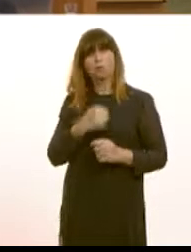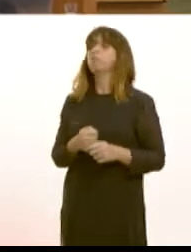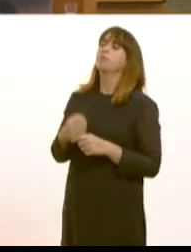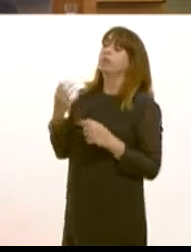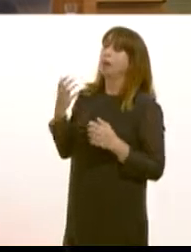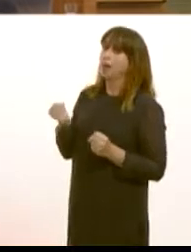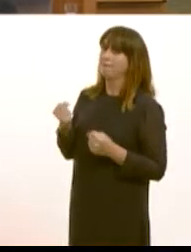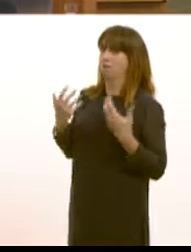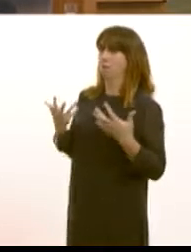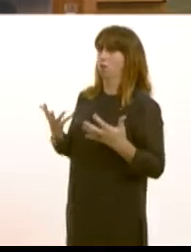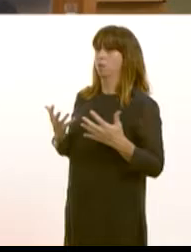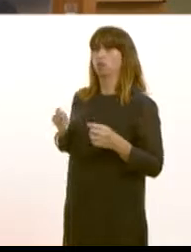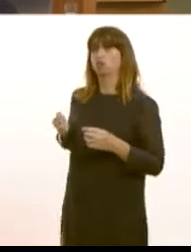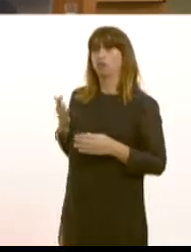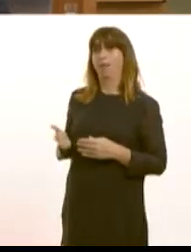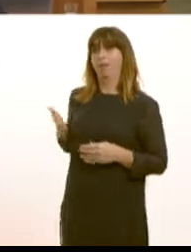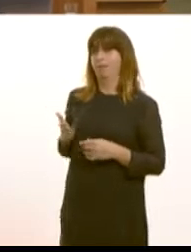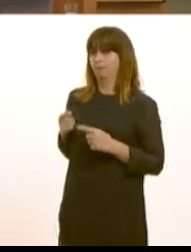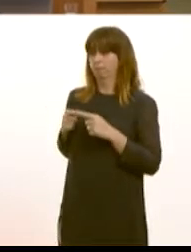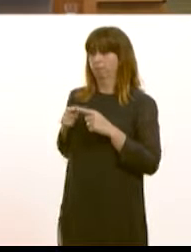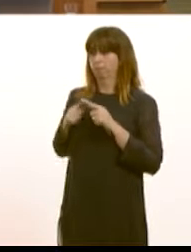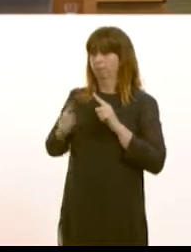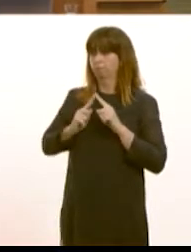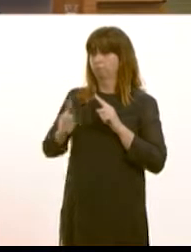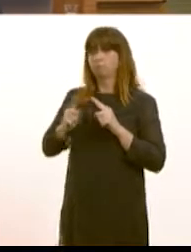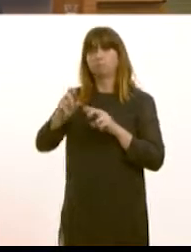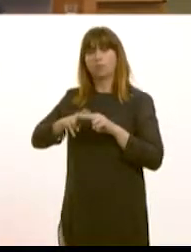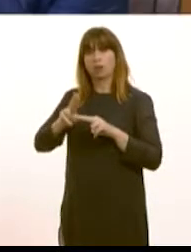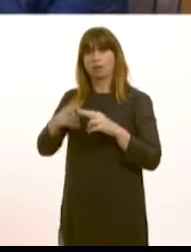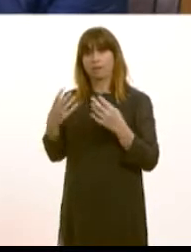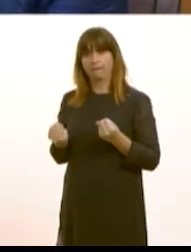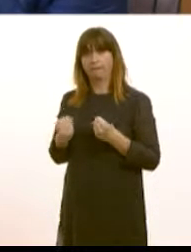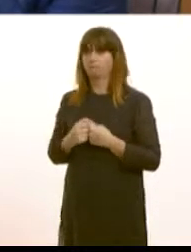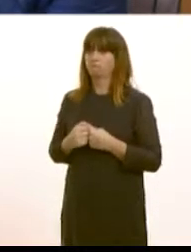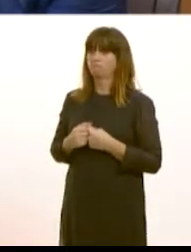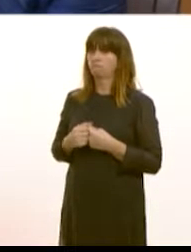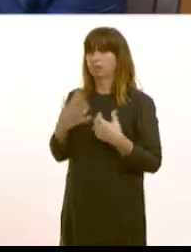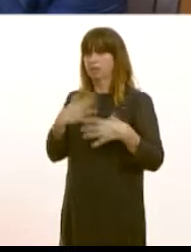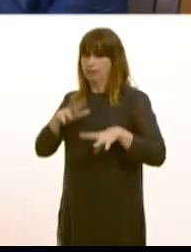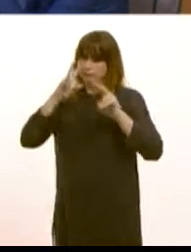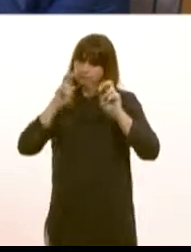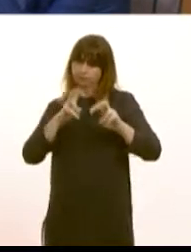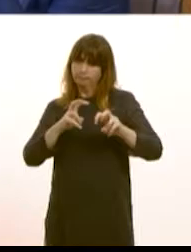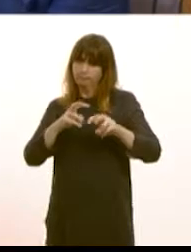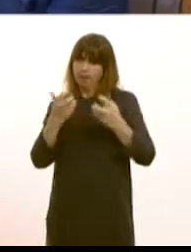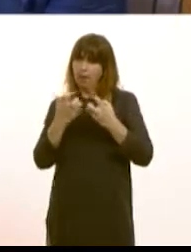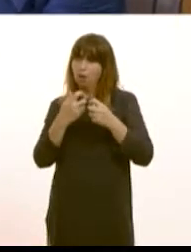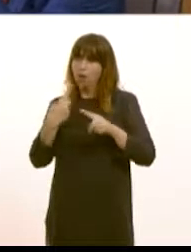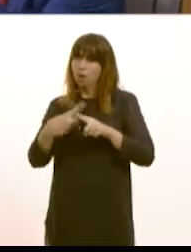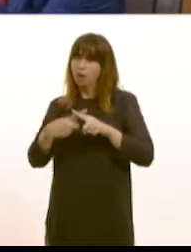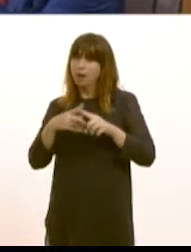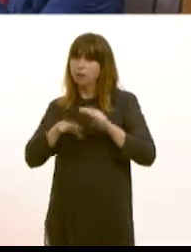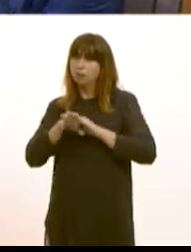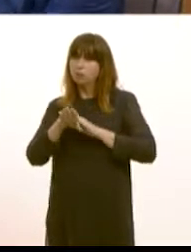network into Cardiff and that offers us the opportunity to examine how those networks can be made quicker in the future